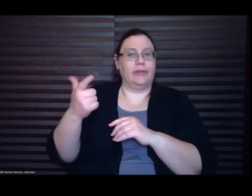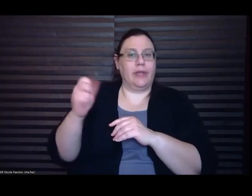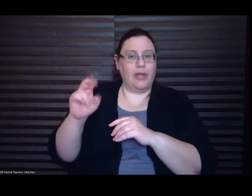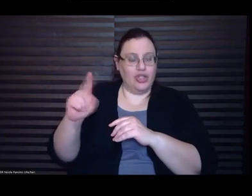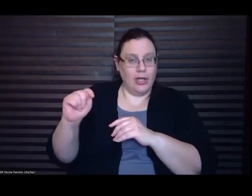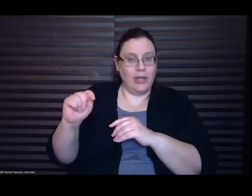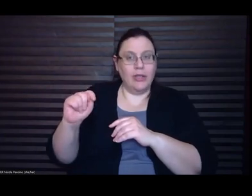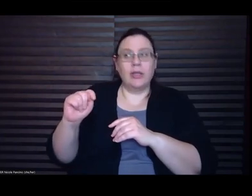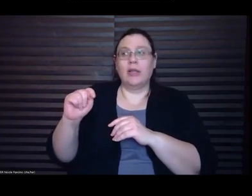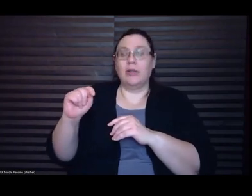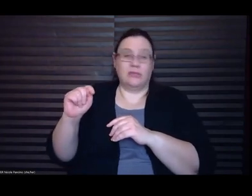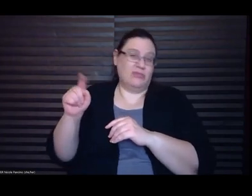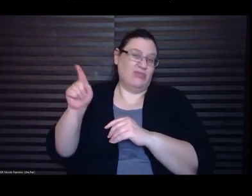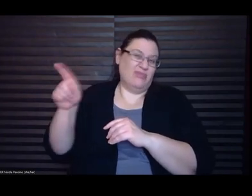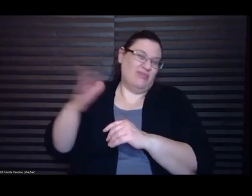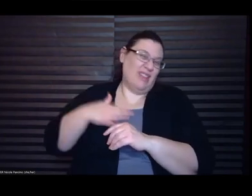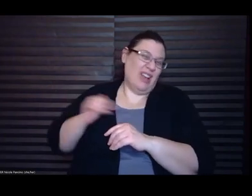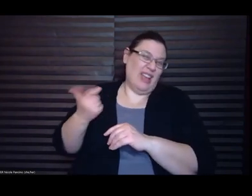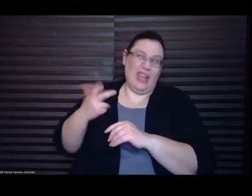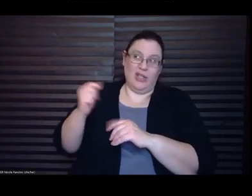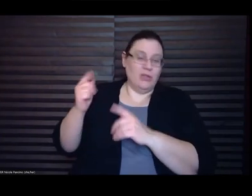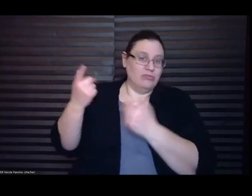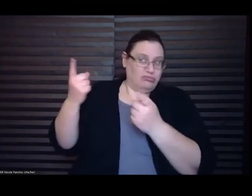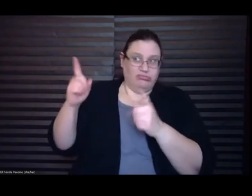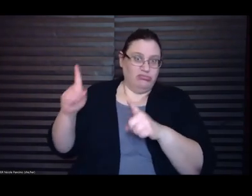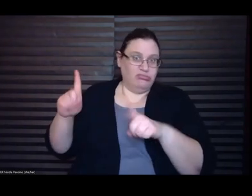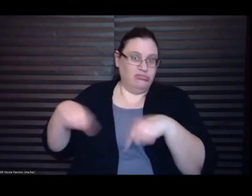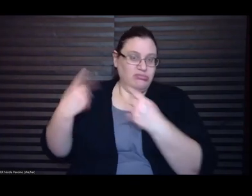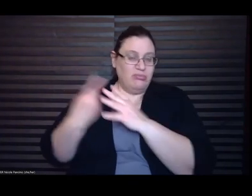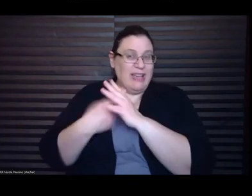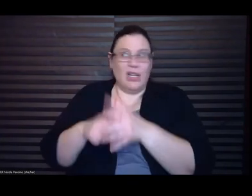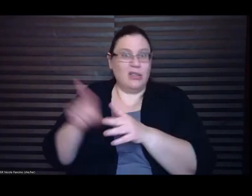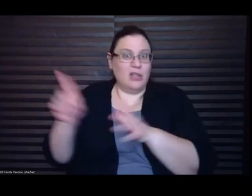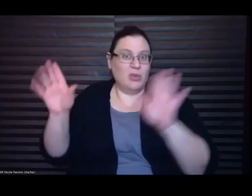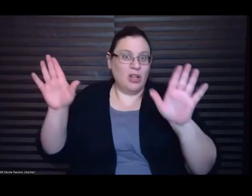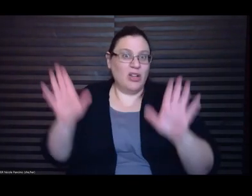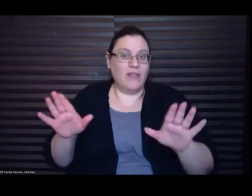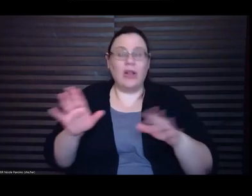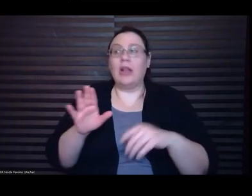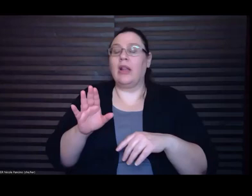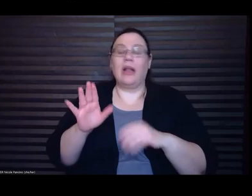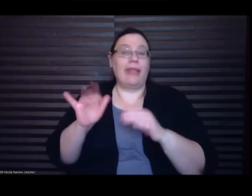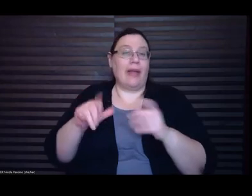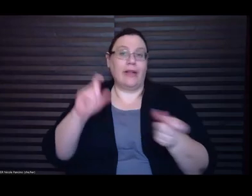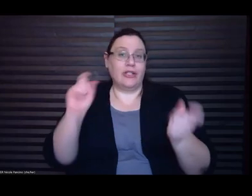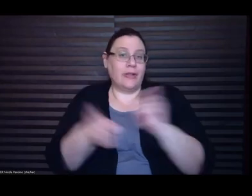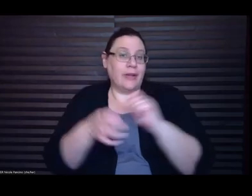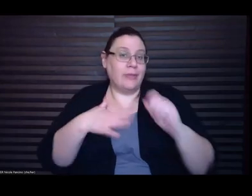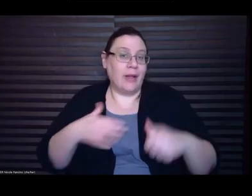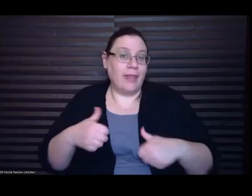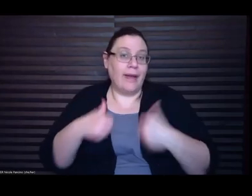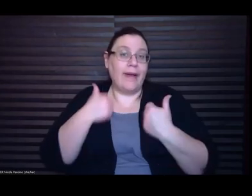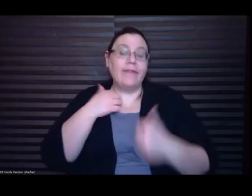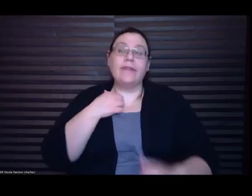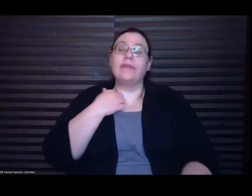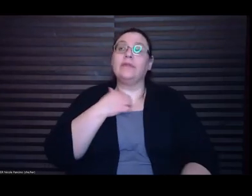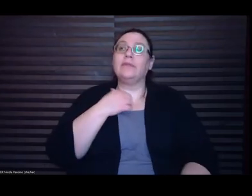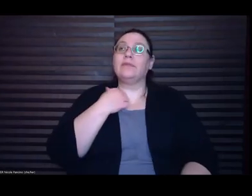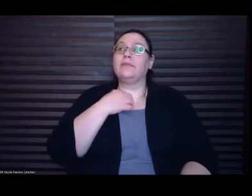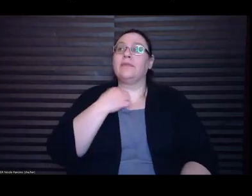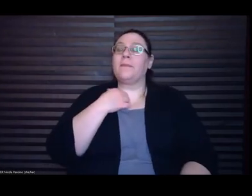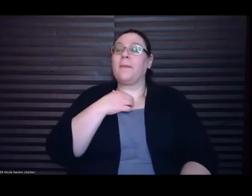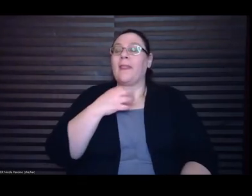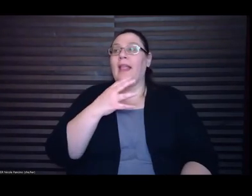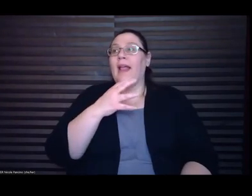is wonderful and that changed my life and yeah I too I too was working on